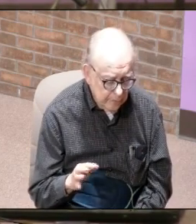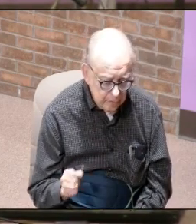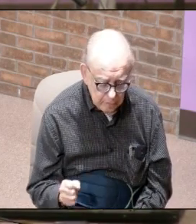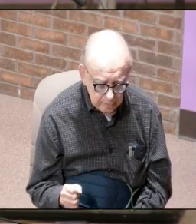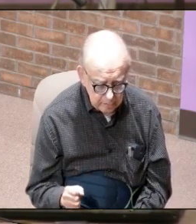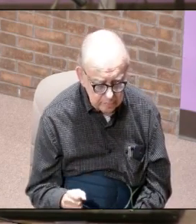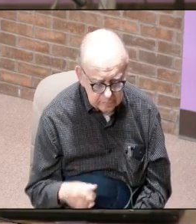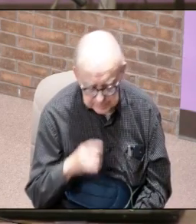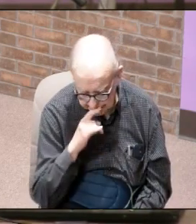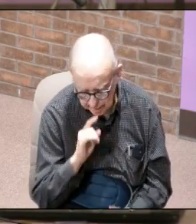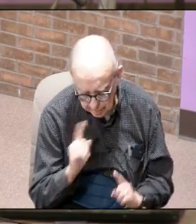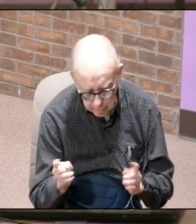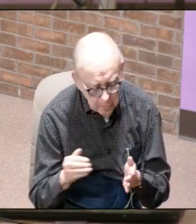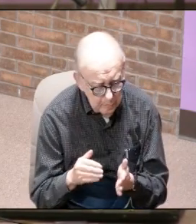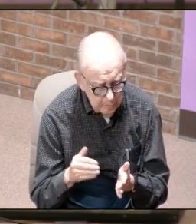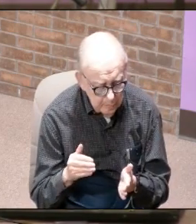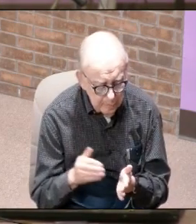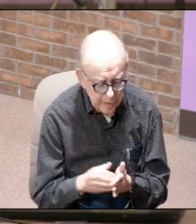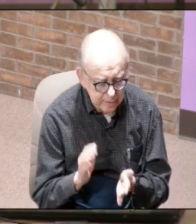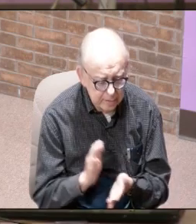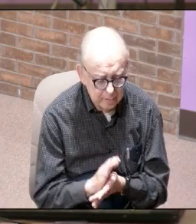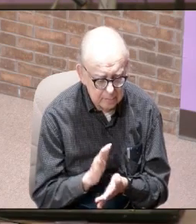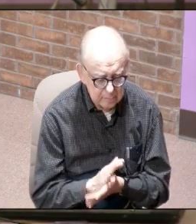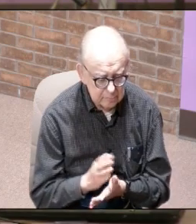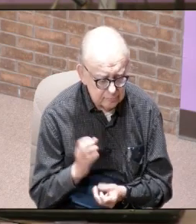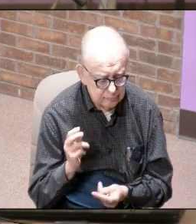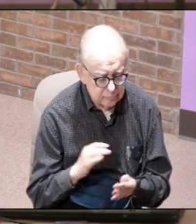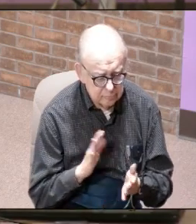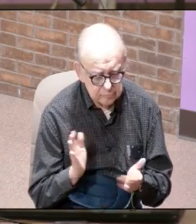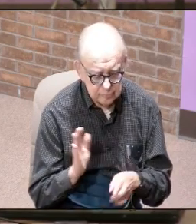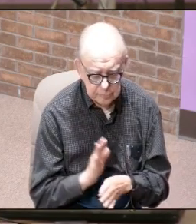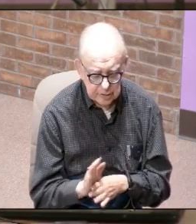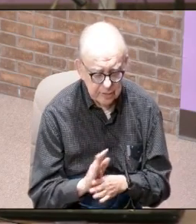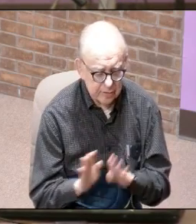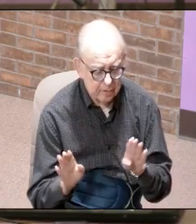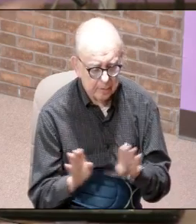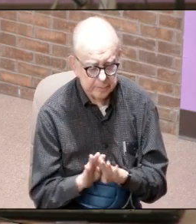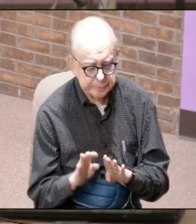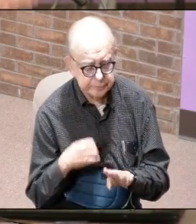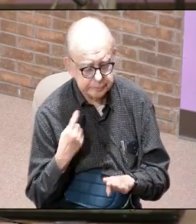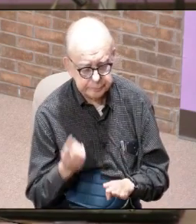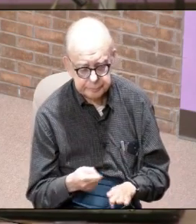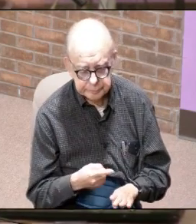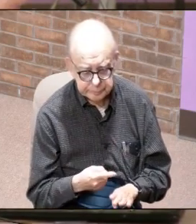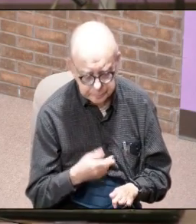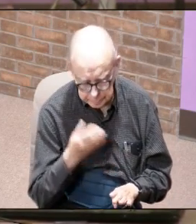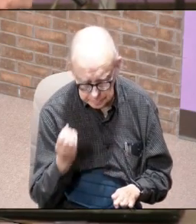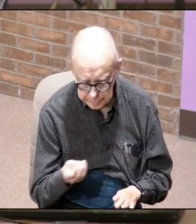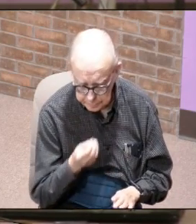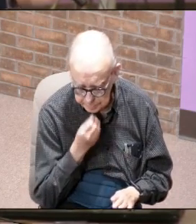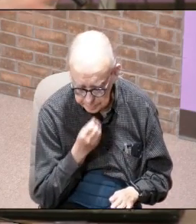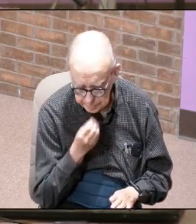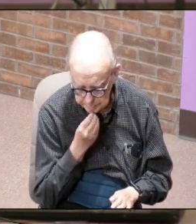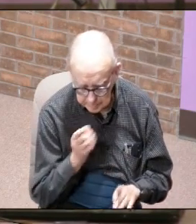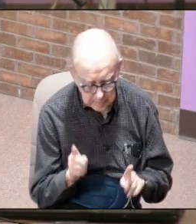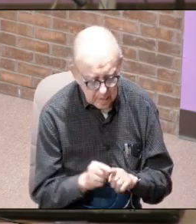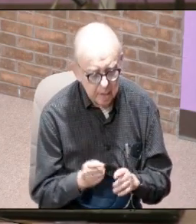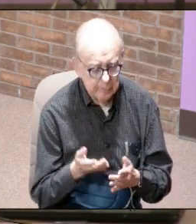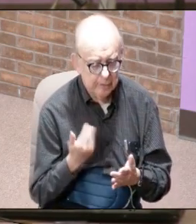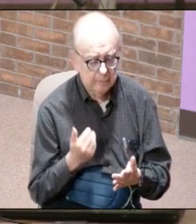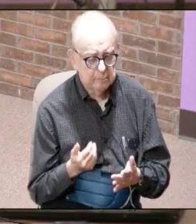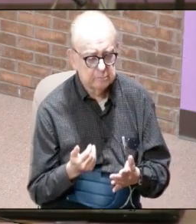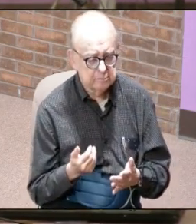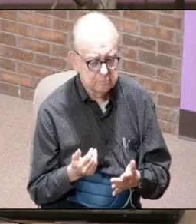and are kids going to be able to go back to school how many businesses are going to close are we ever going to be able to eat like we used to